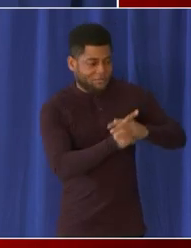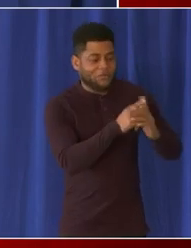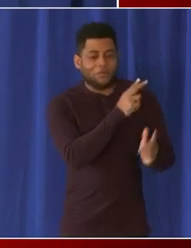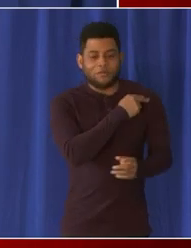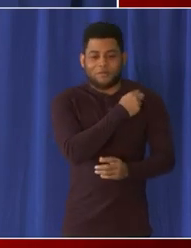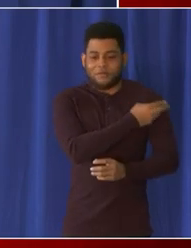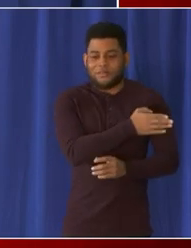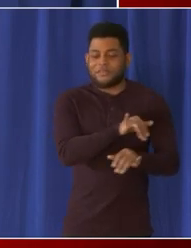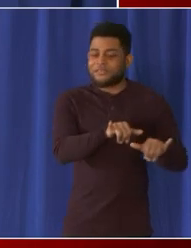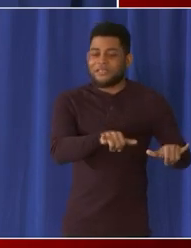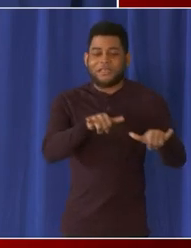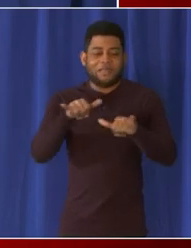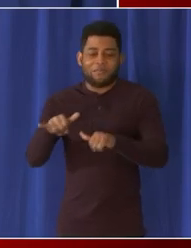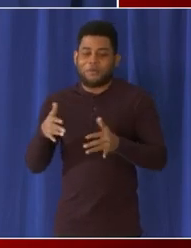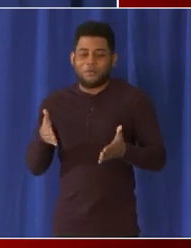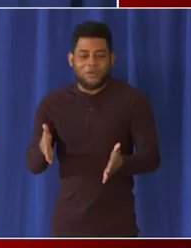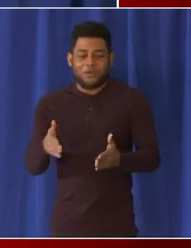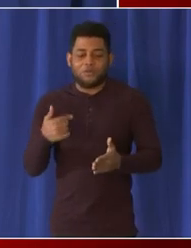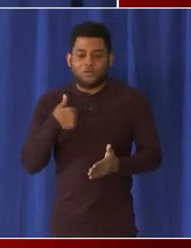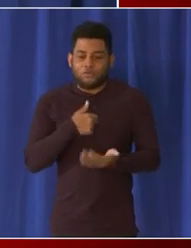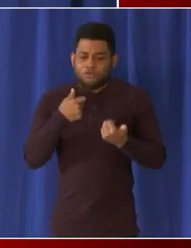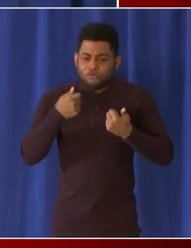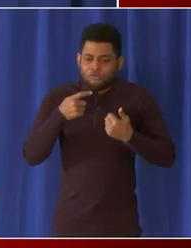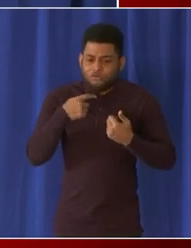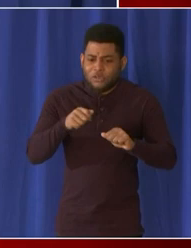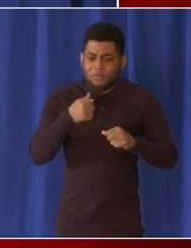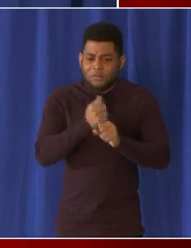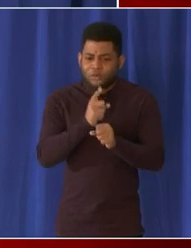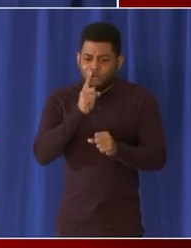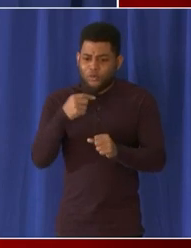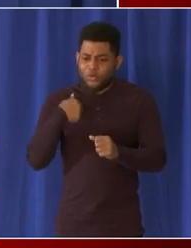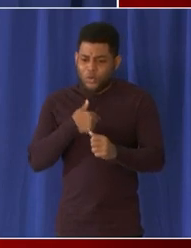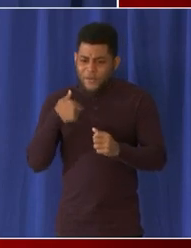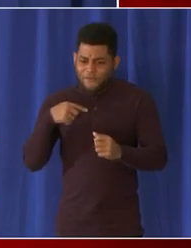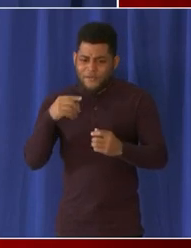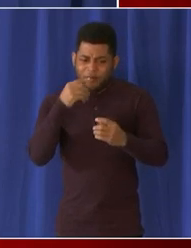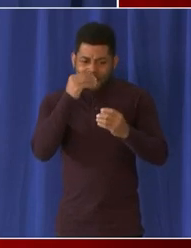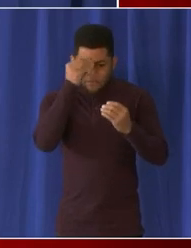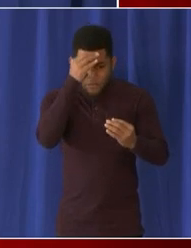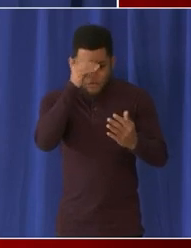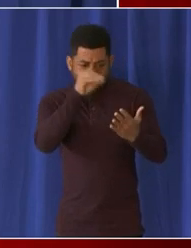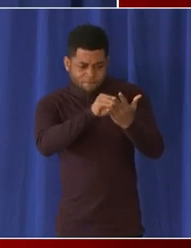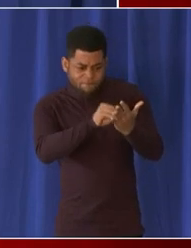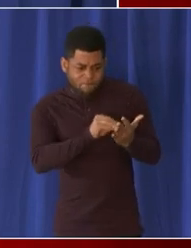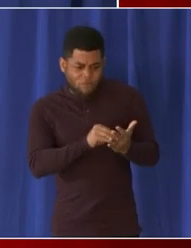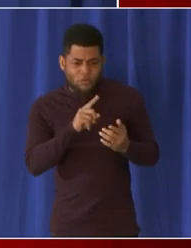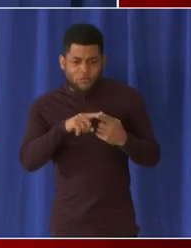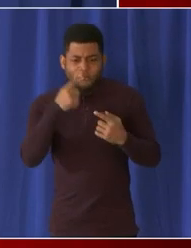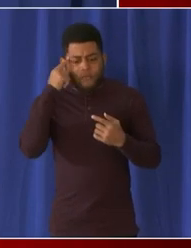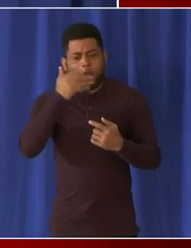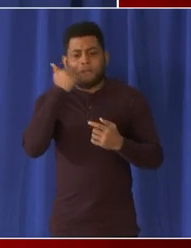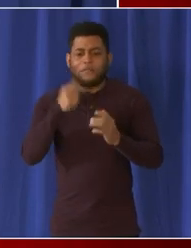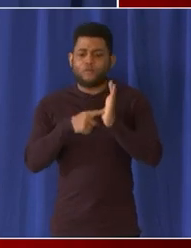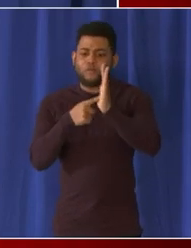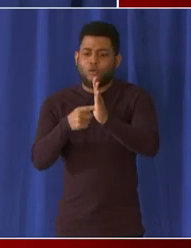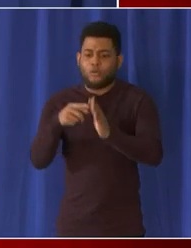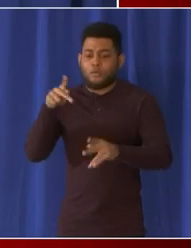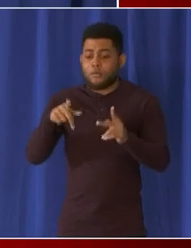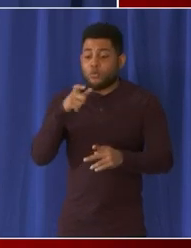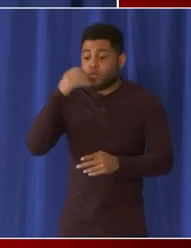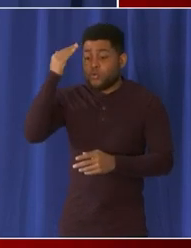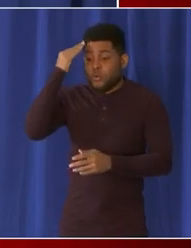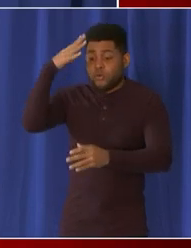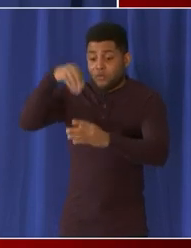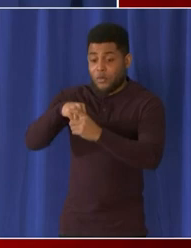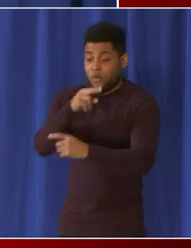that data available uh so that we have some better insight or better data to the public to show who is in the hospital for covid specifically and then